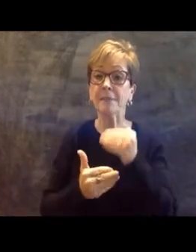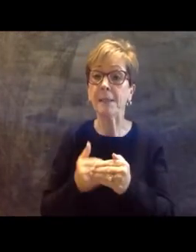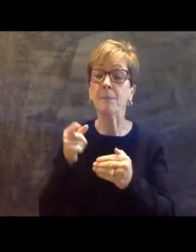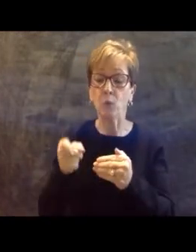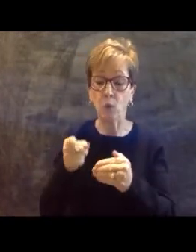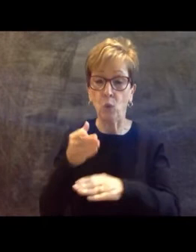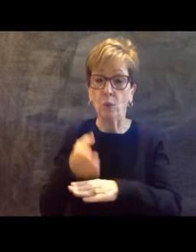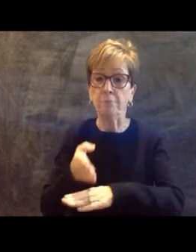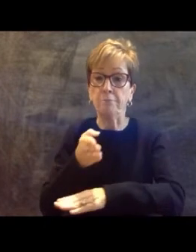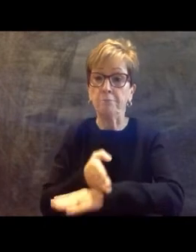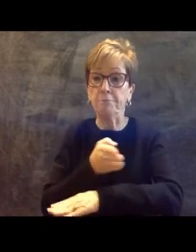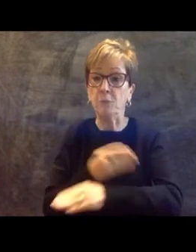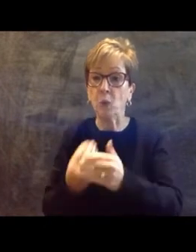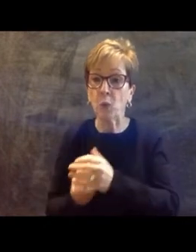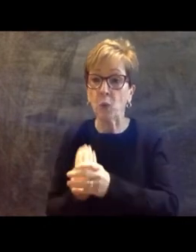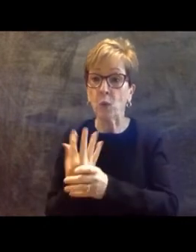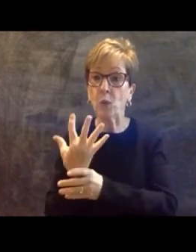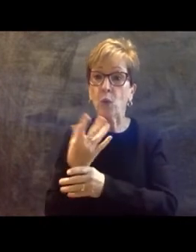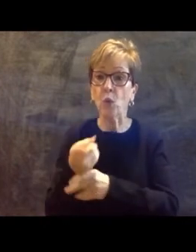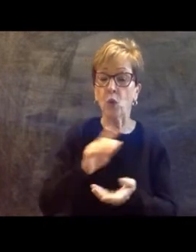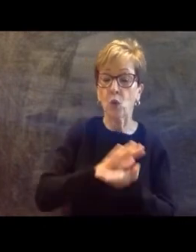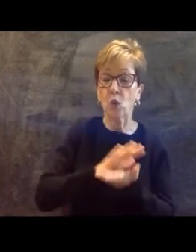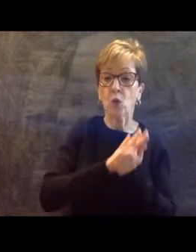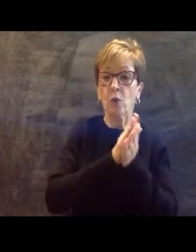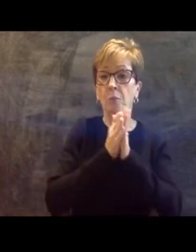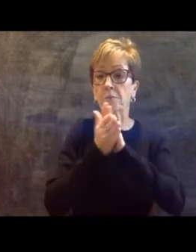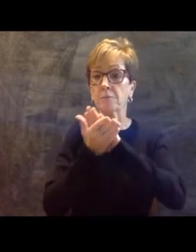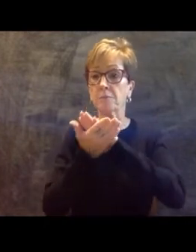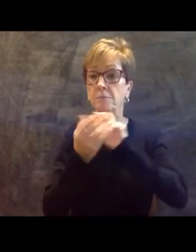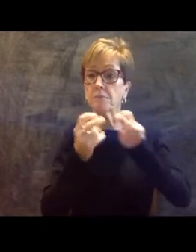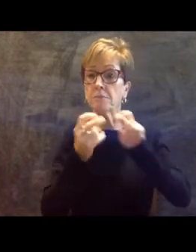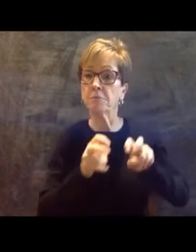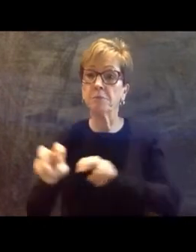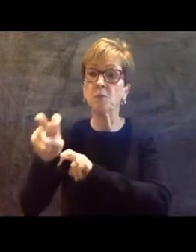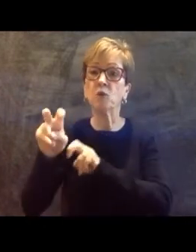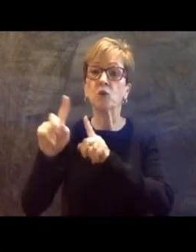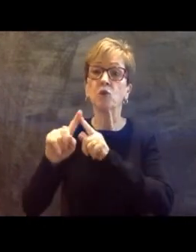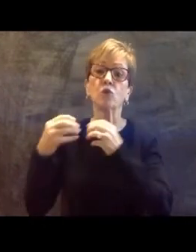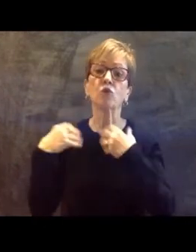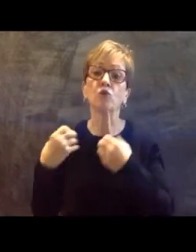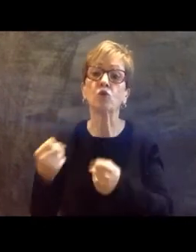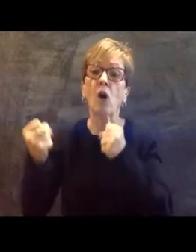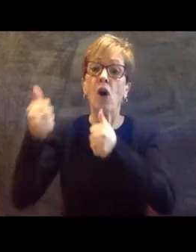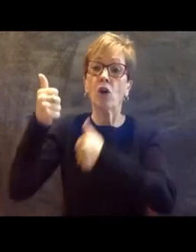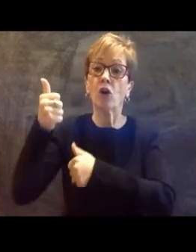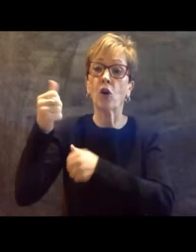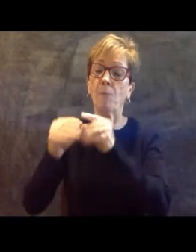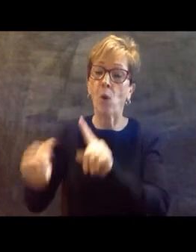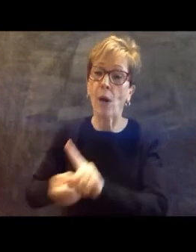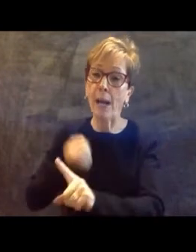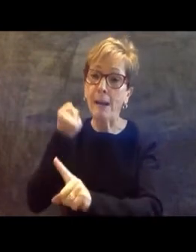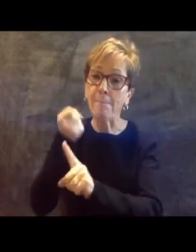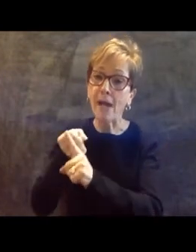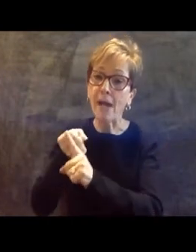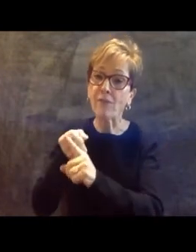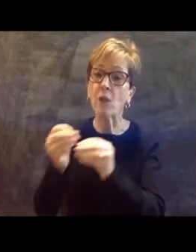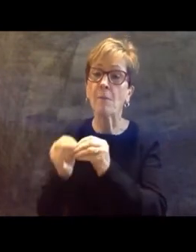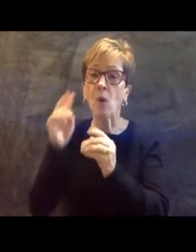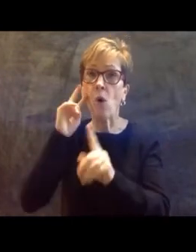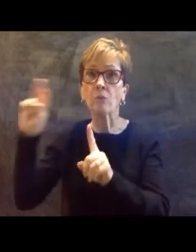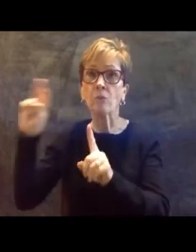you transformed, you became stronger and more impactful and a more reflective educator,